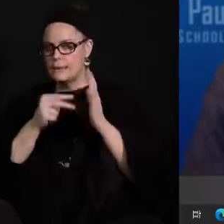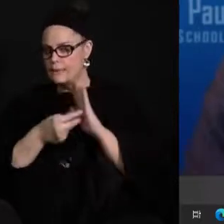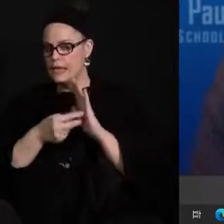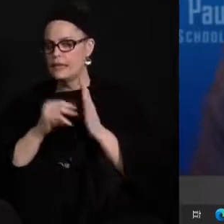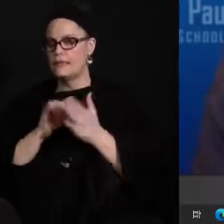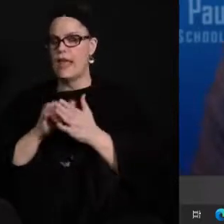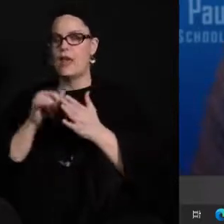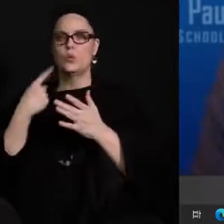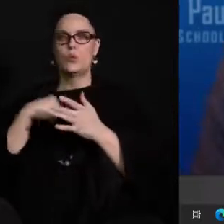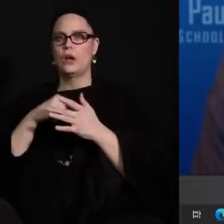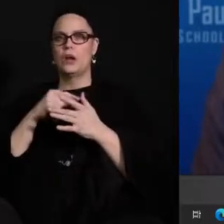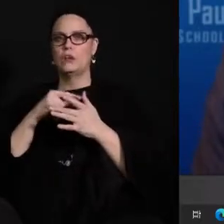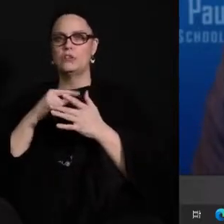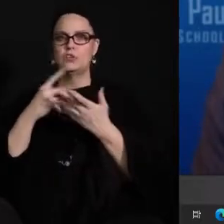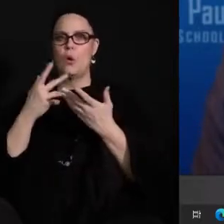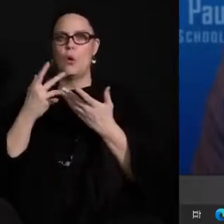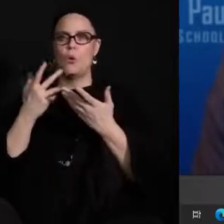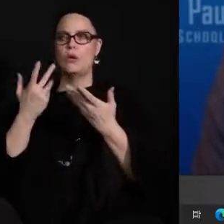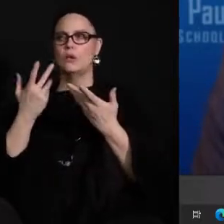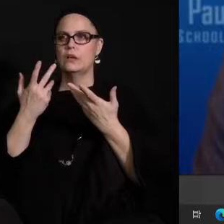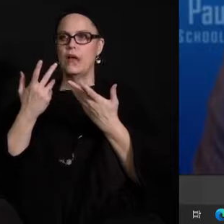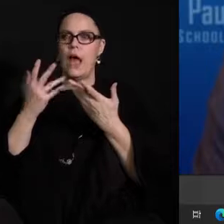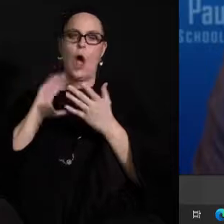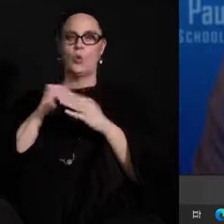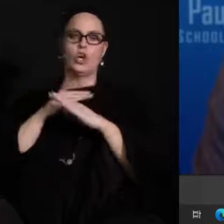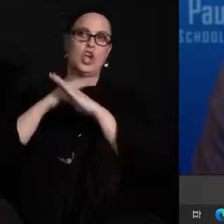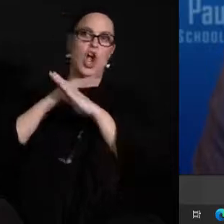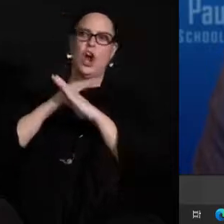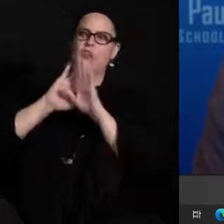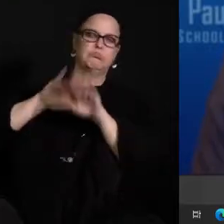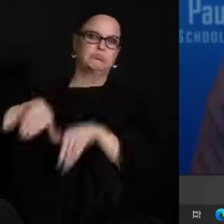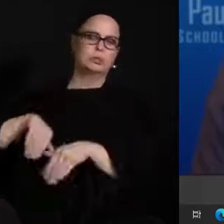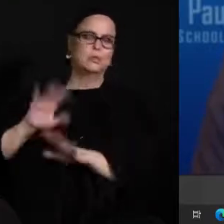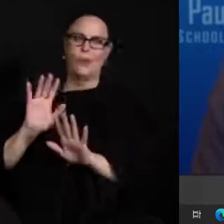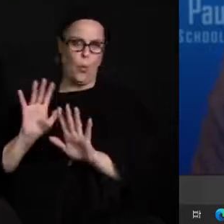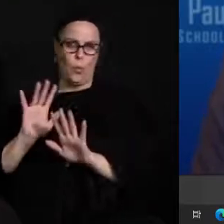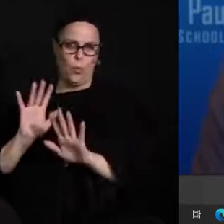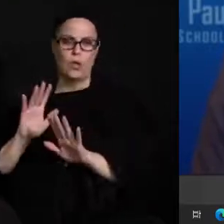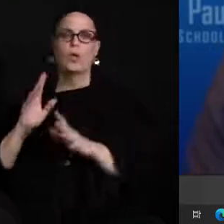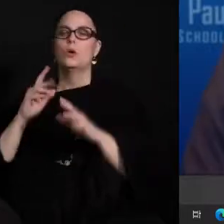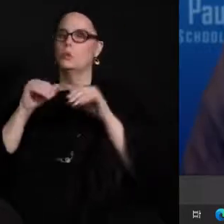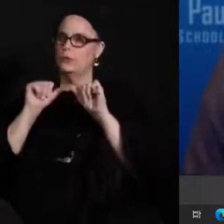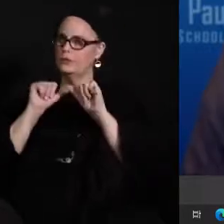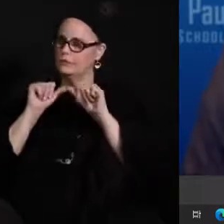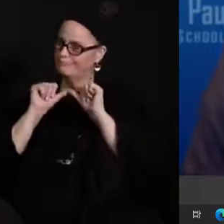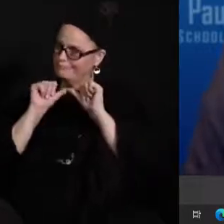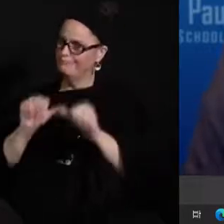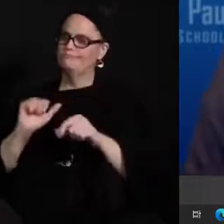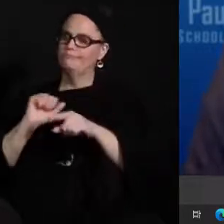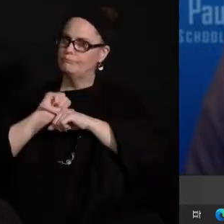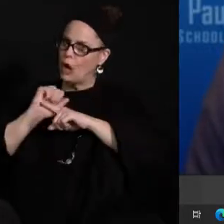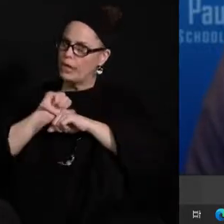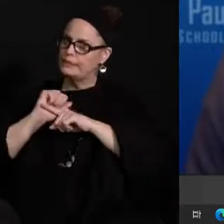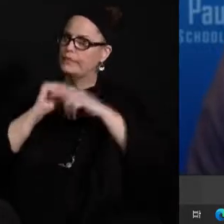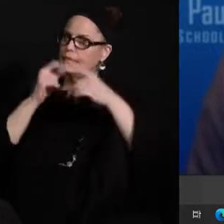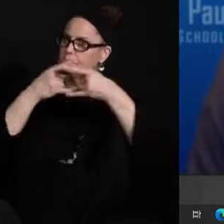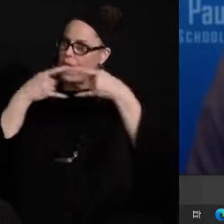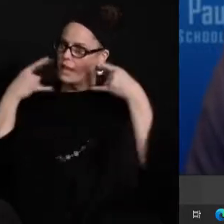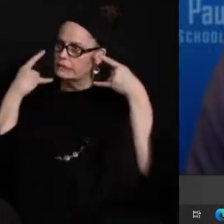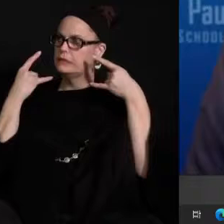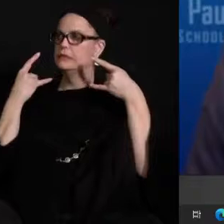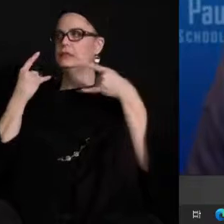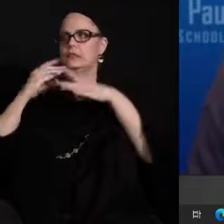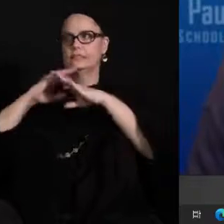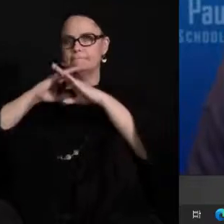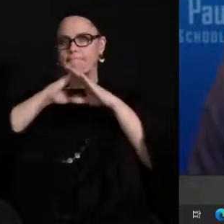down that doesn't mean that we don't practice proper masking that doesn't mean that we don't distance where we can to the best of our abilities that doesn't mean we're going